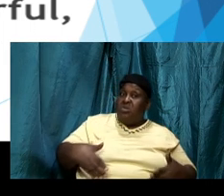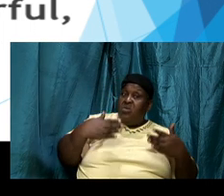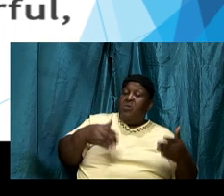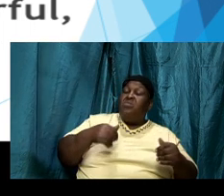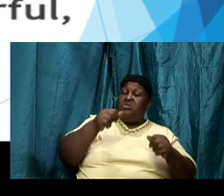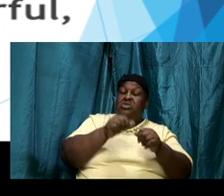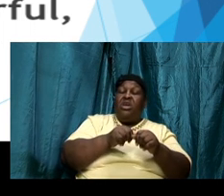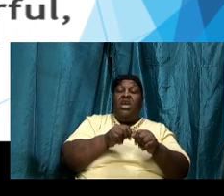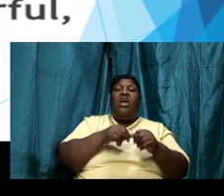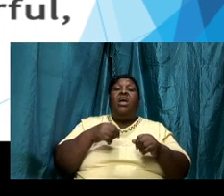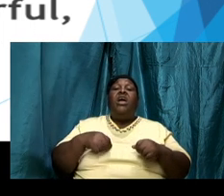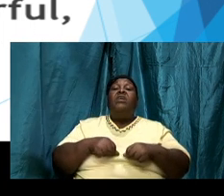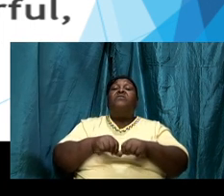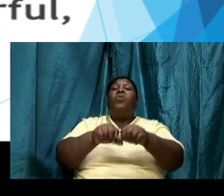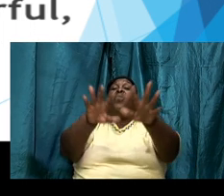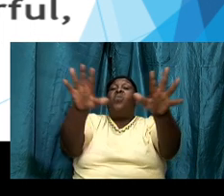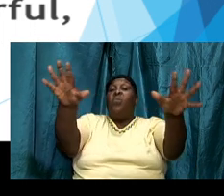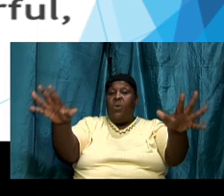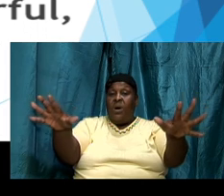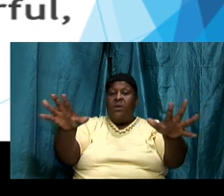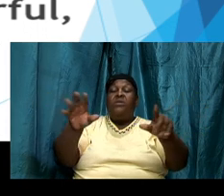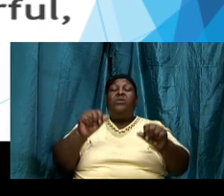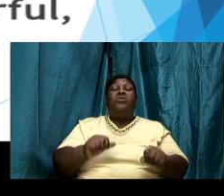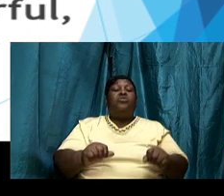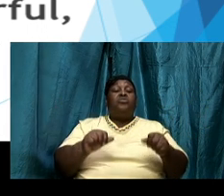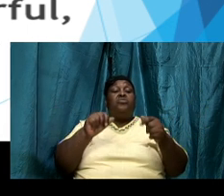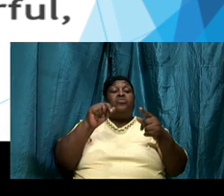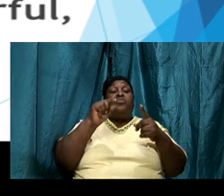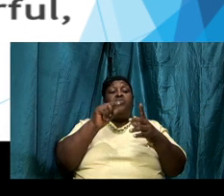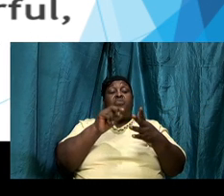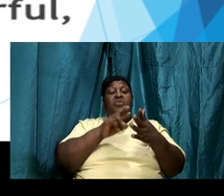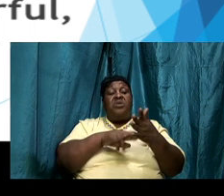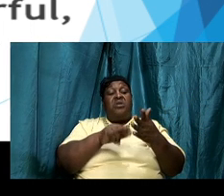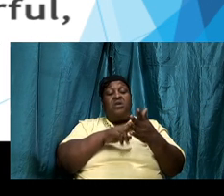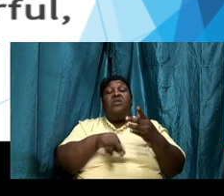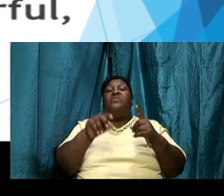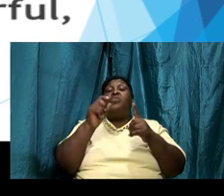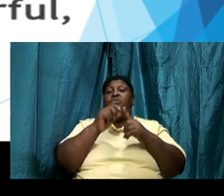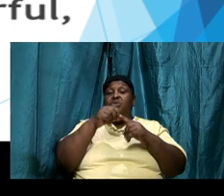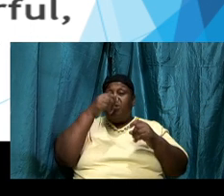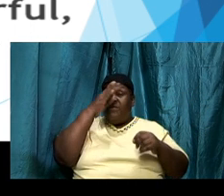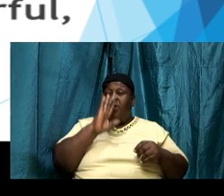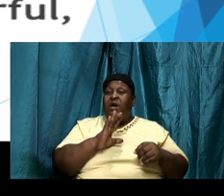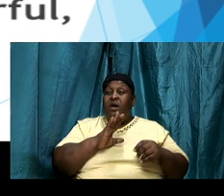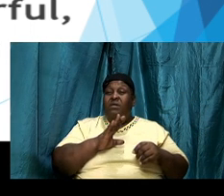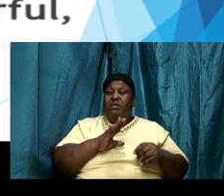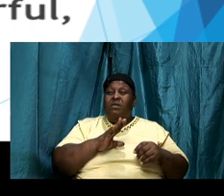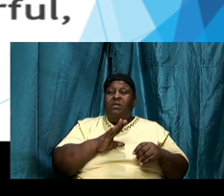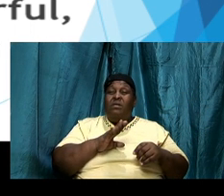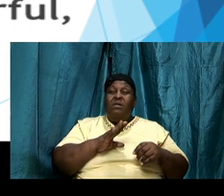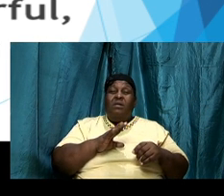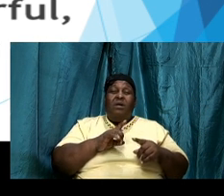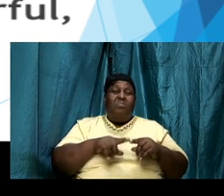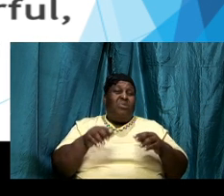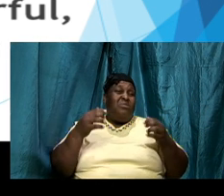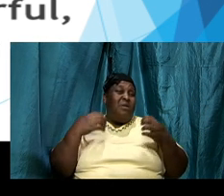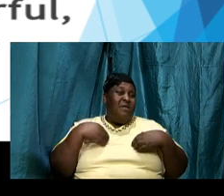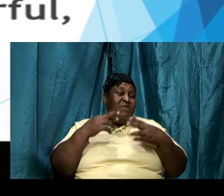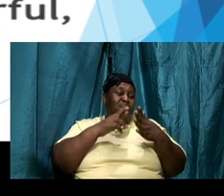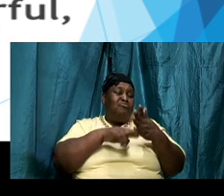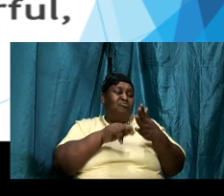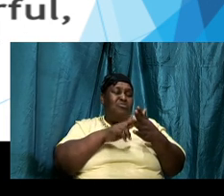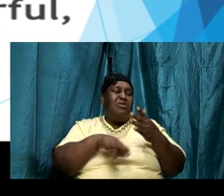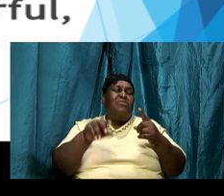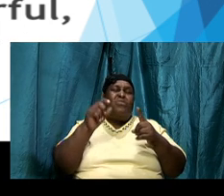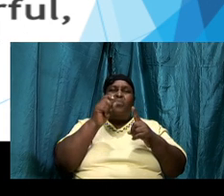the word but then having read the word we come to a point and I'm just going through